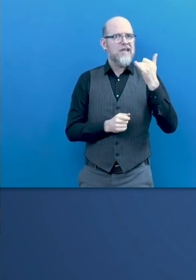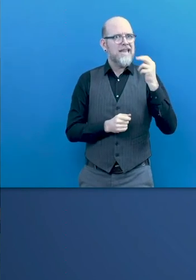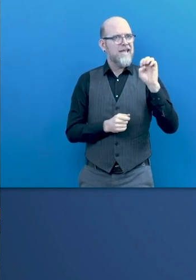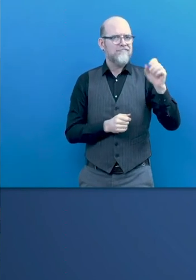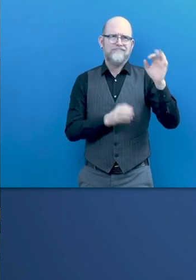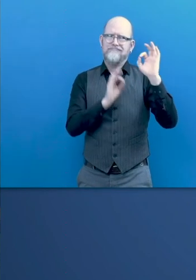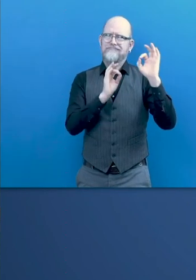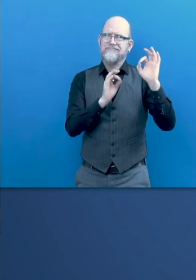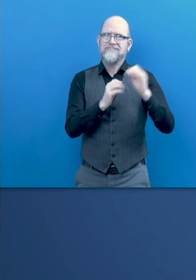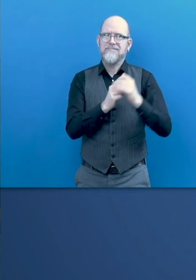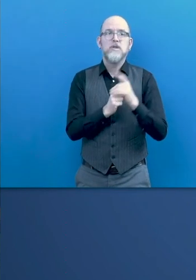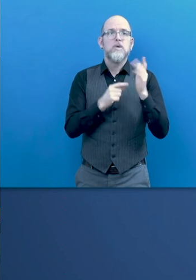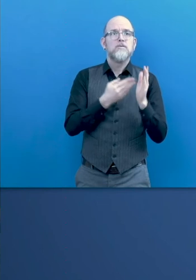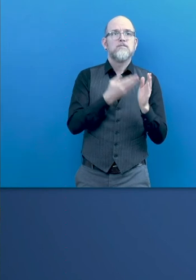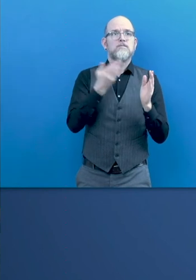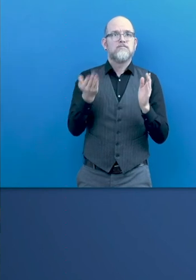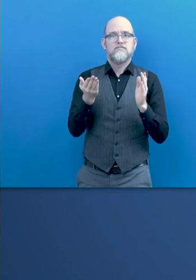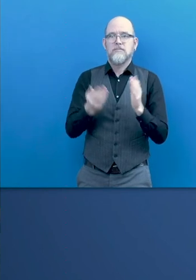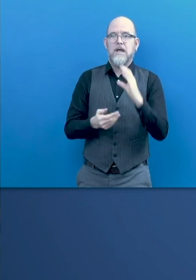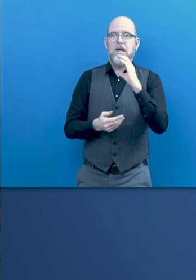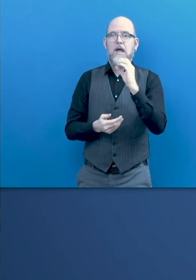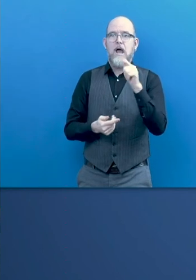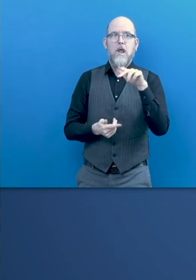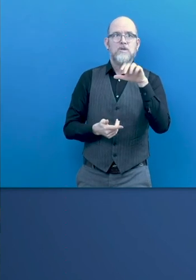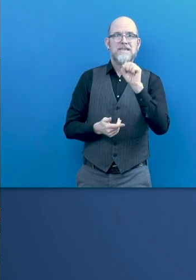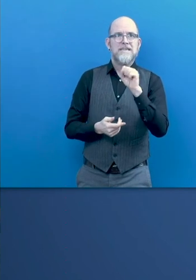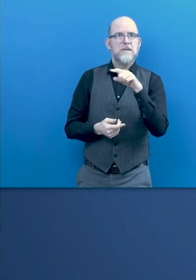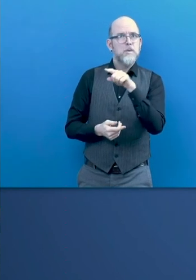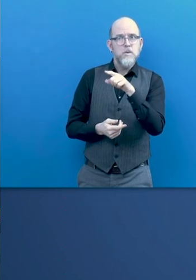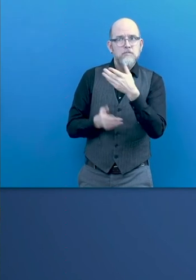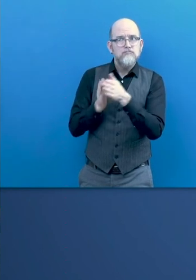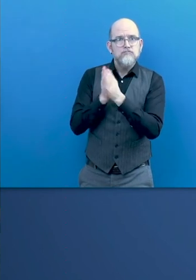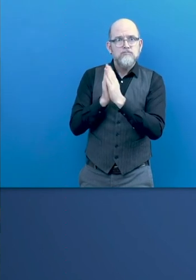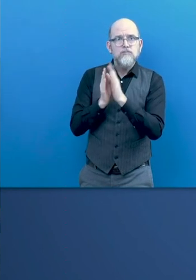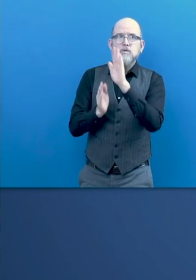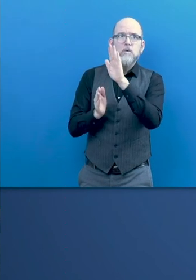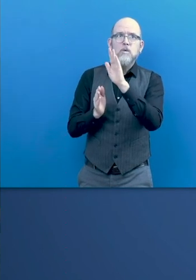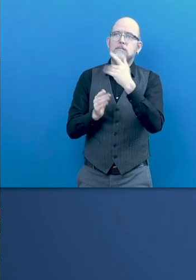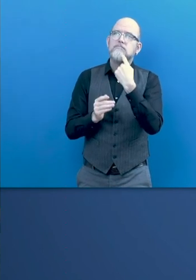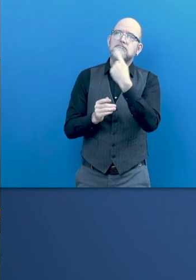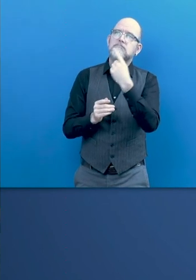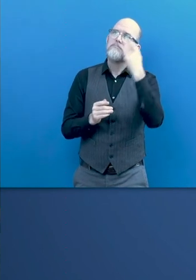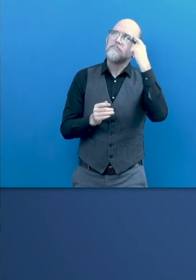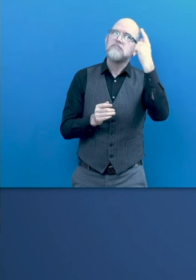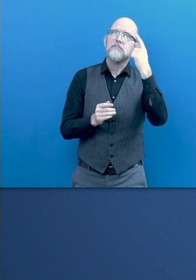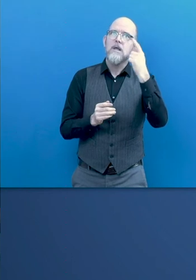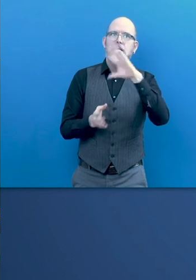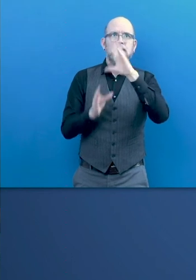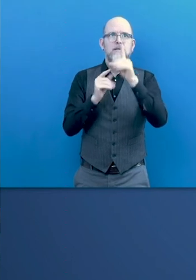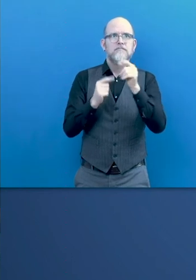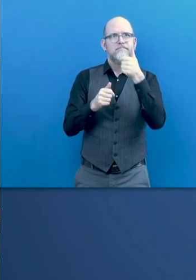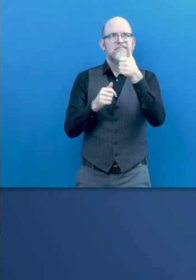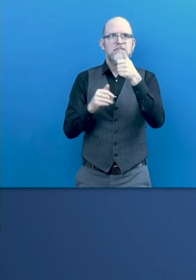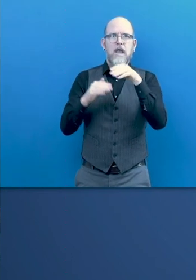please. Your opinion as an accessibility expert from a global company like Microsoft,